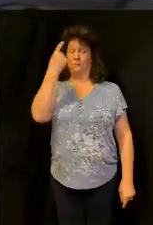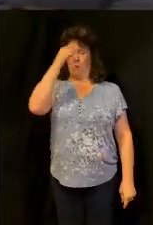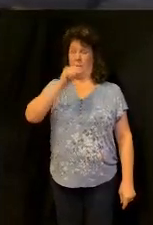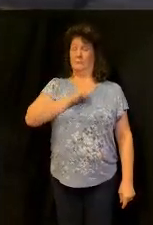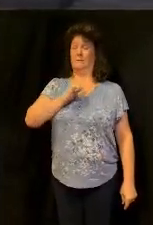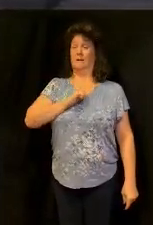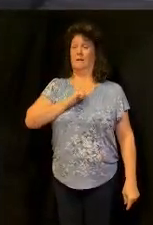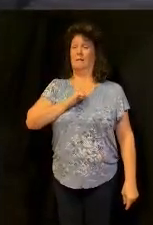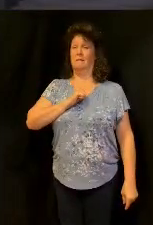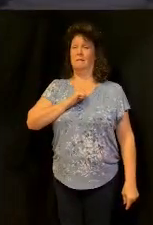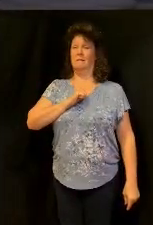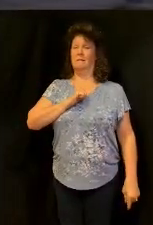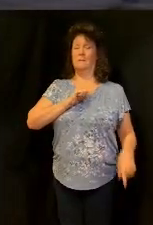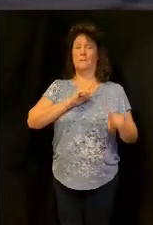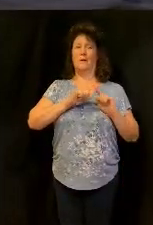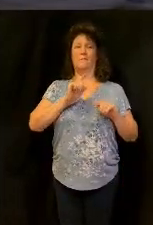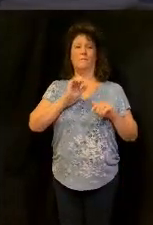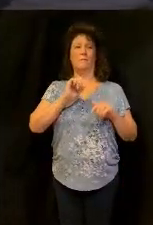I'm doing this for yours